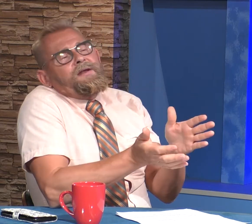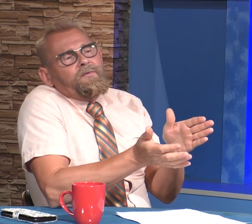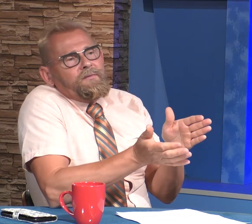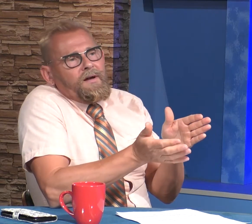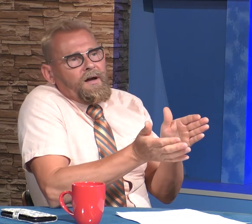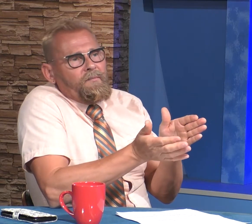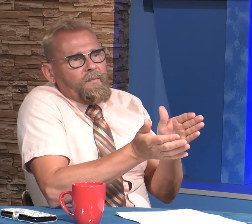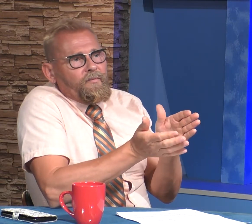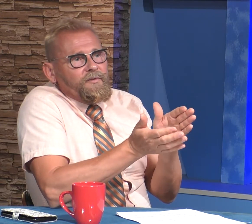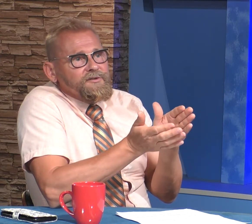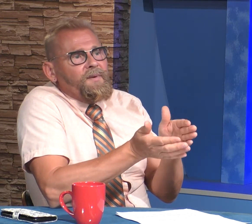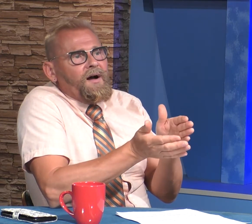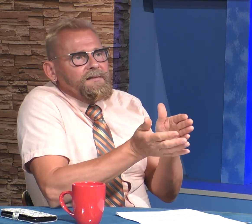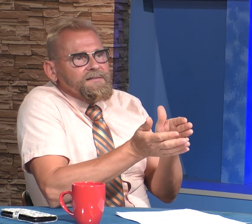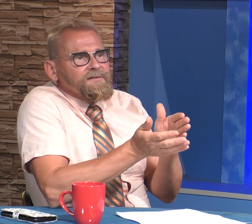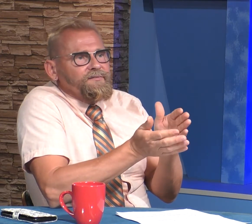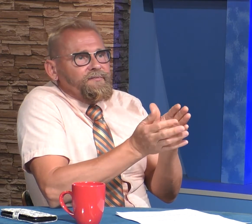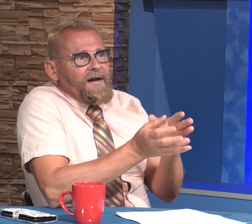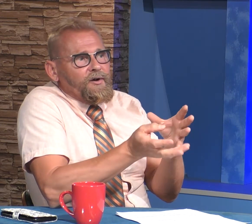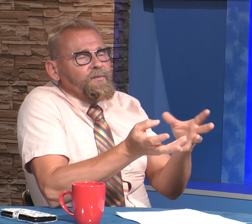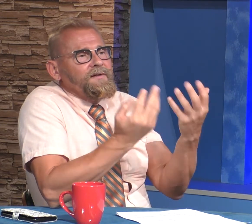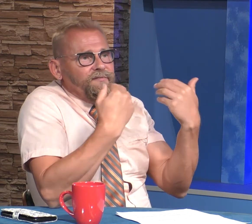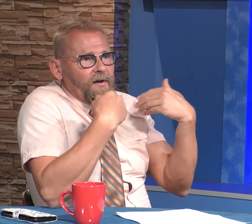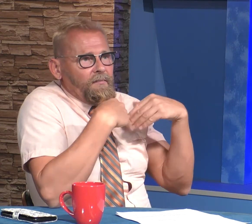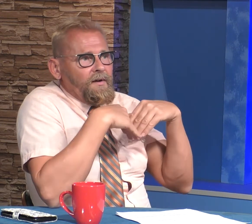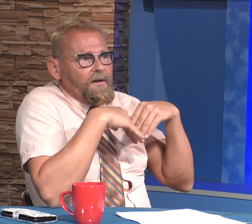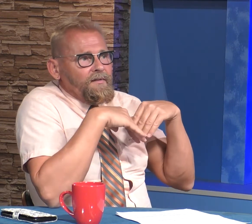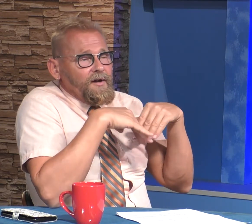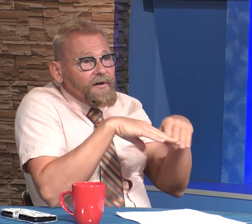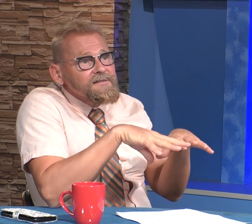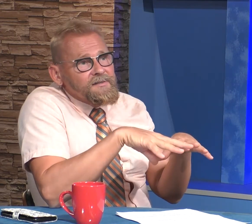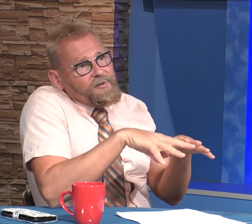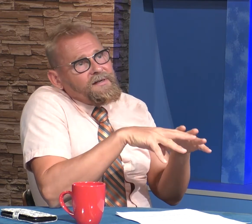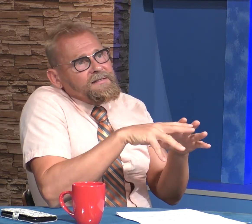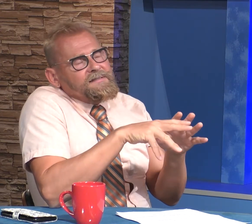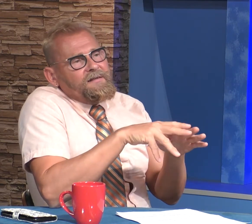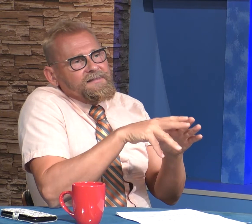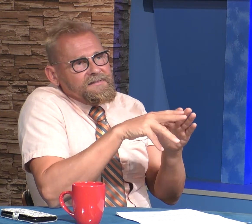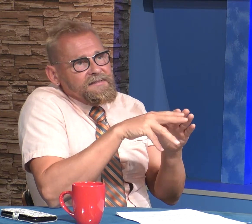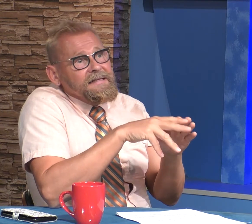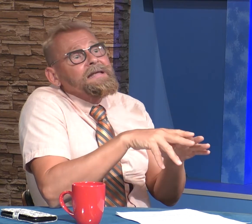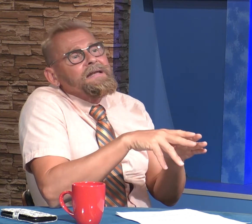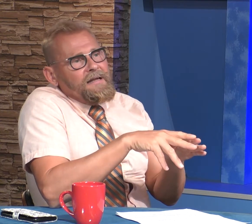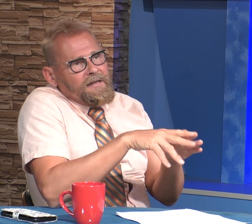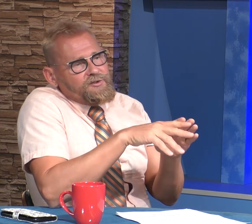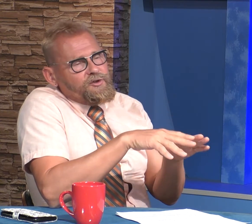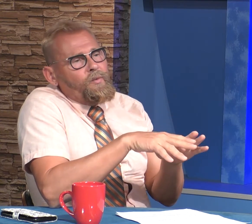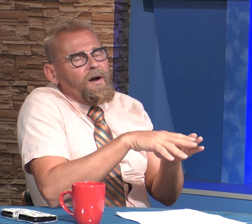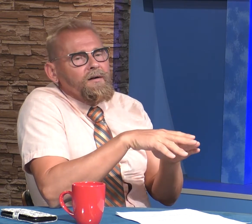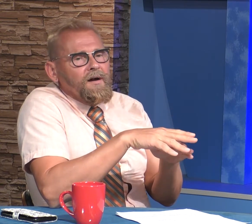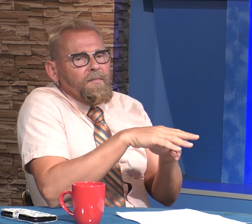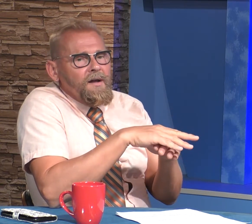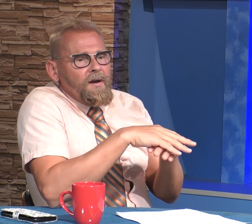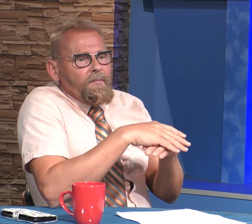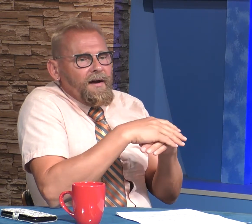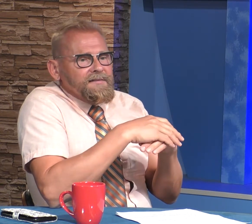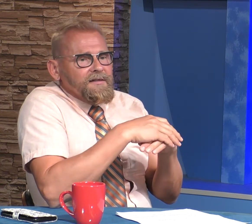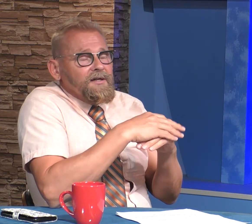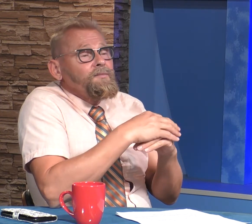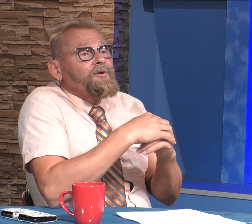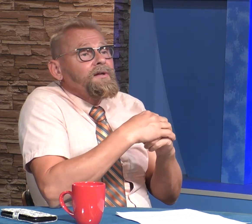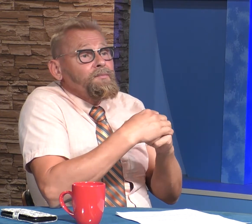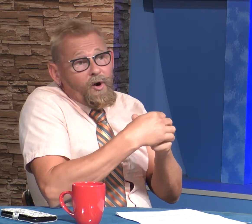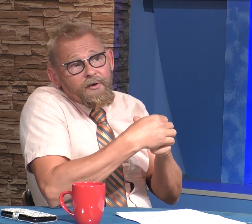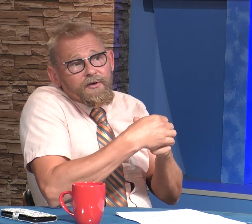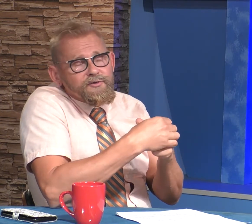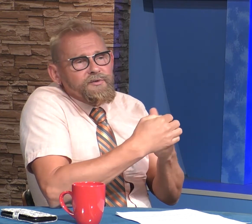such a great um response not only from the artist community saying this is needed and so welcome but